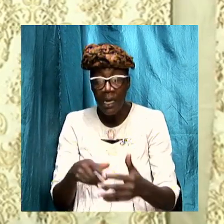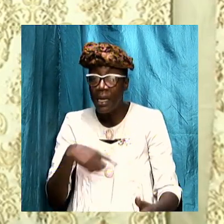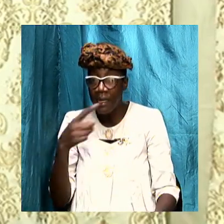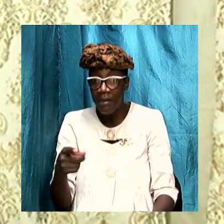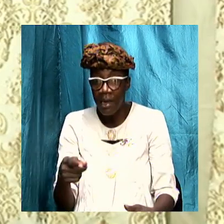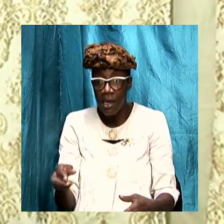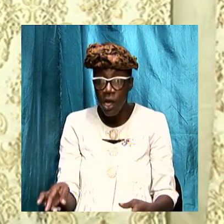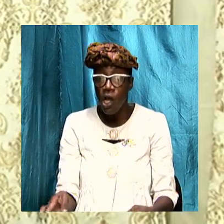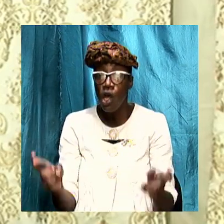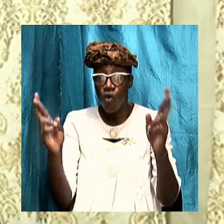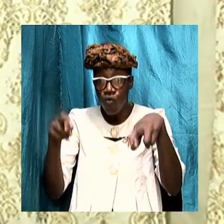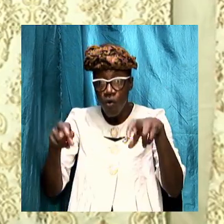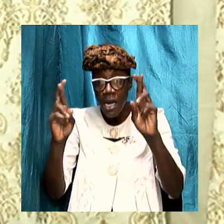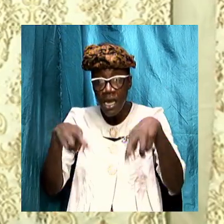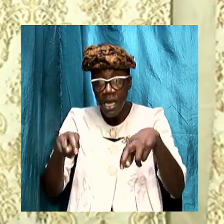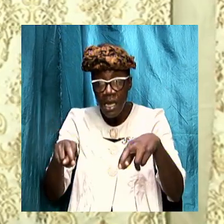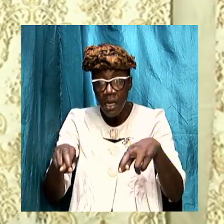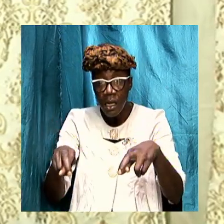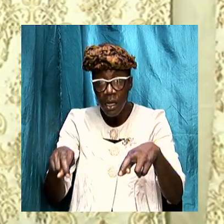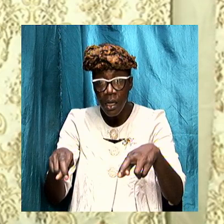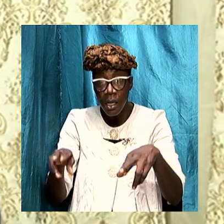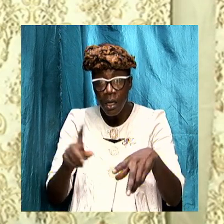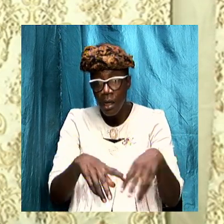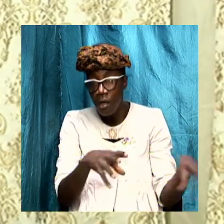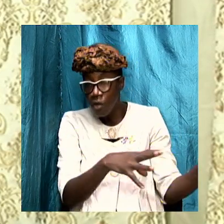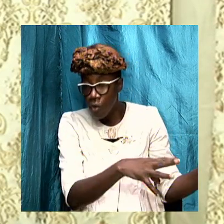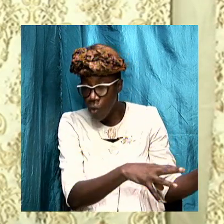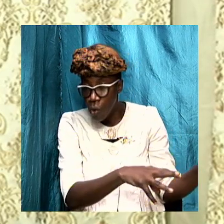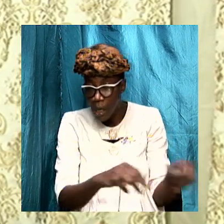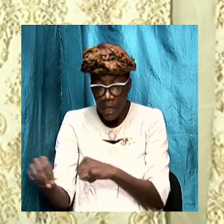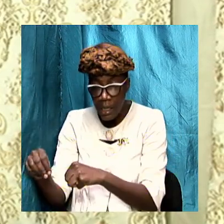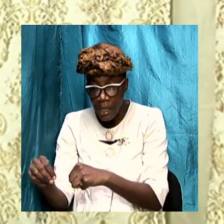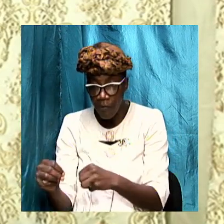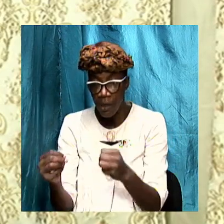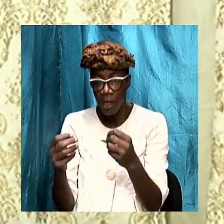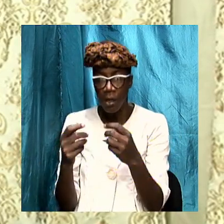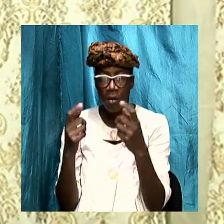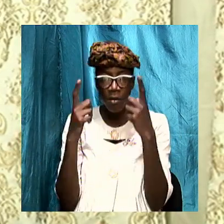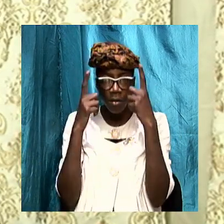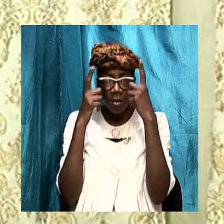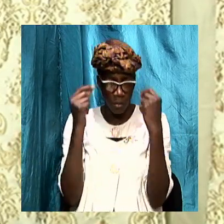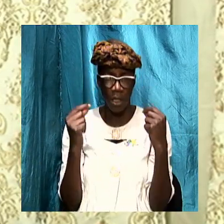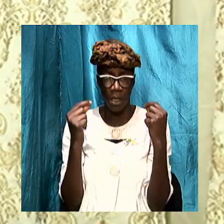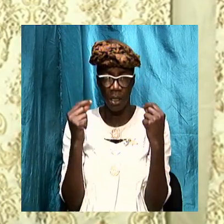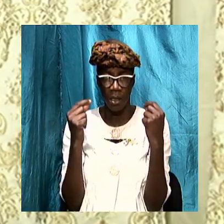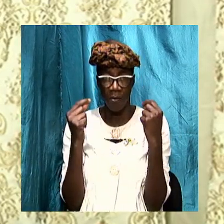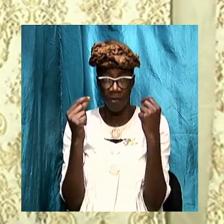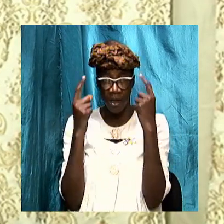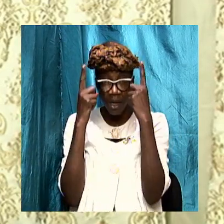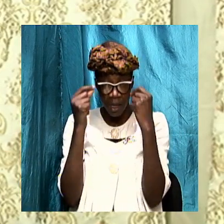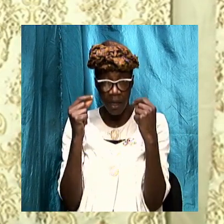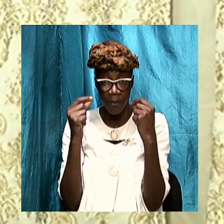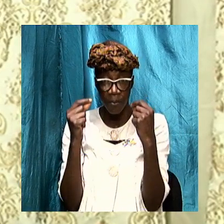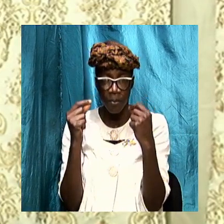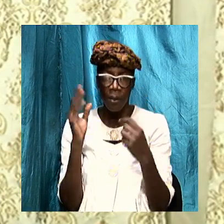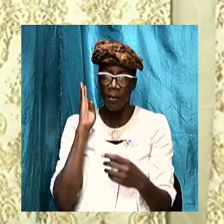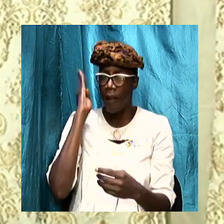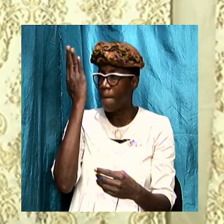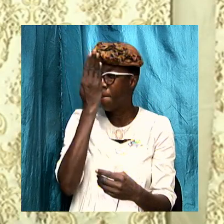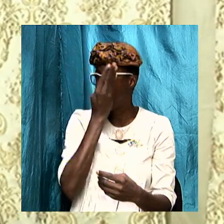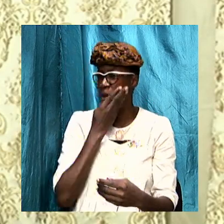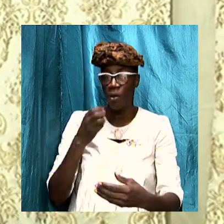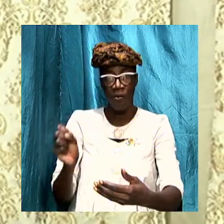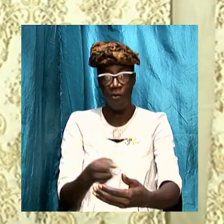ready to leave in the twinkling of an eye it's a beautiful song